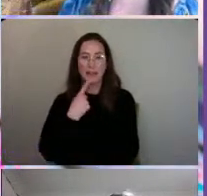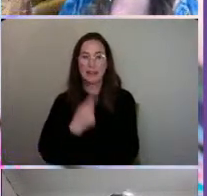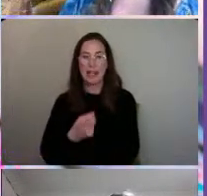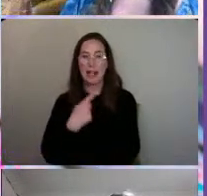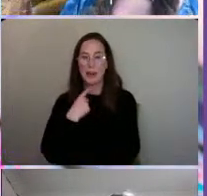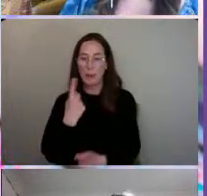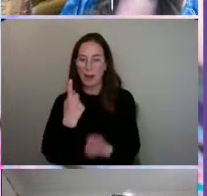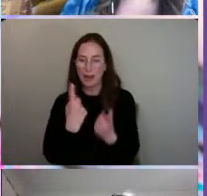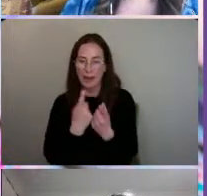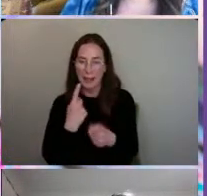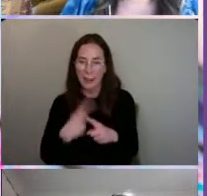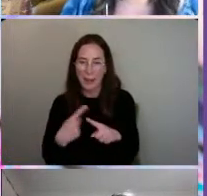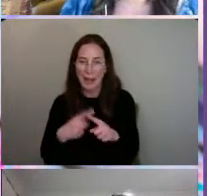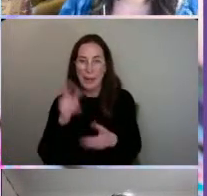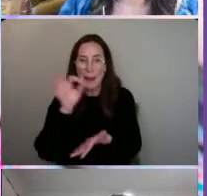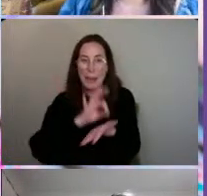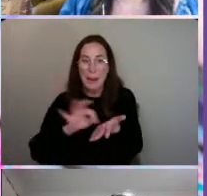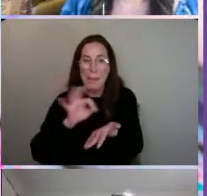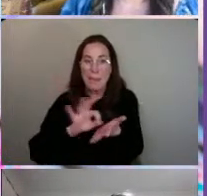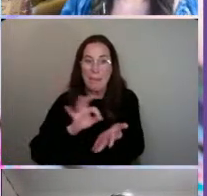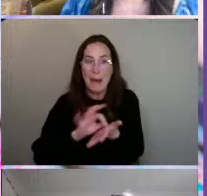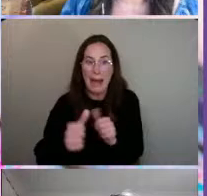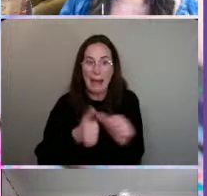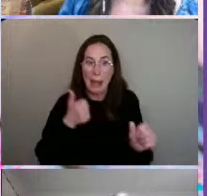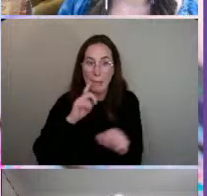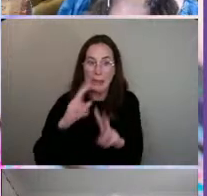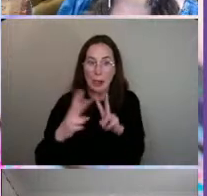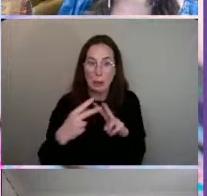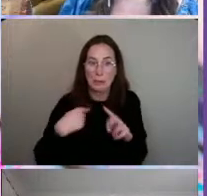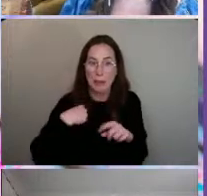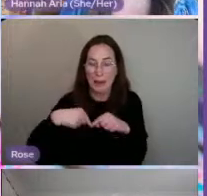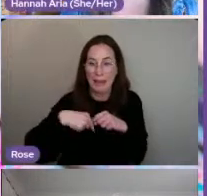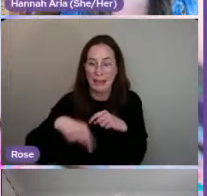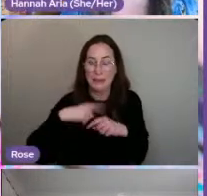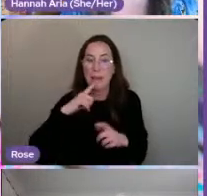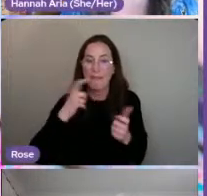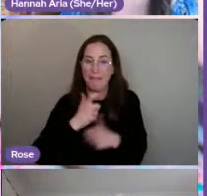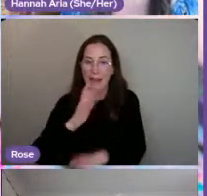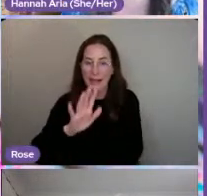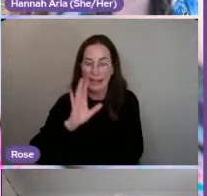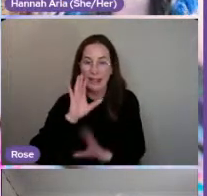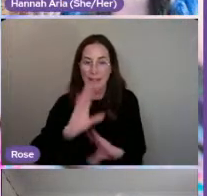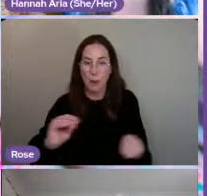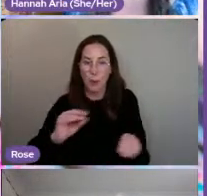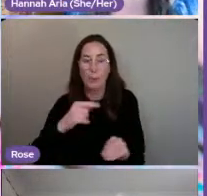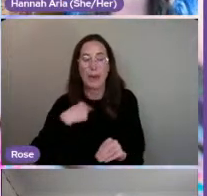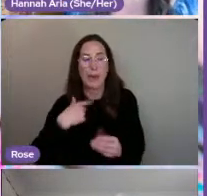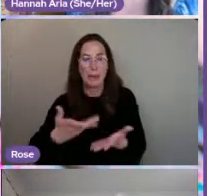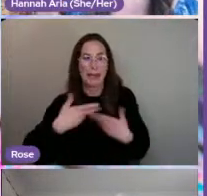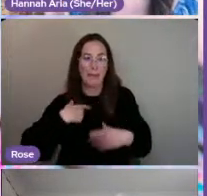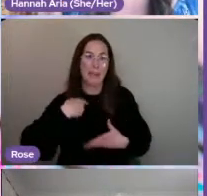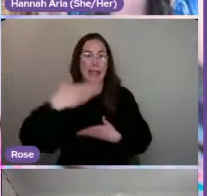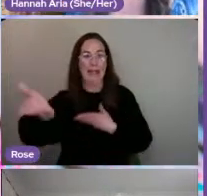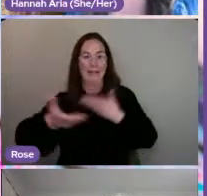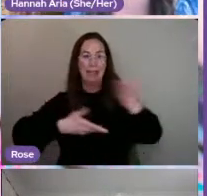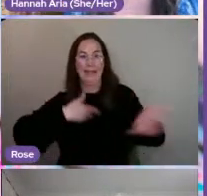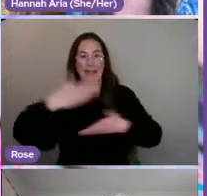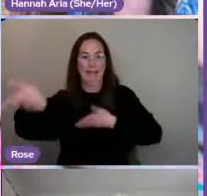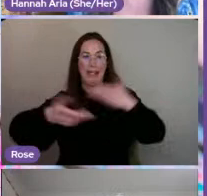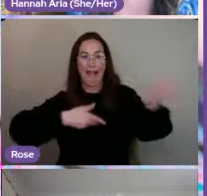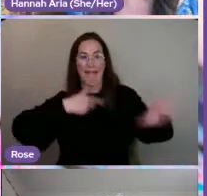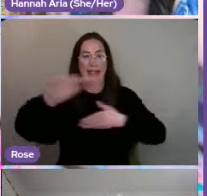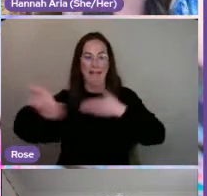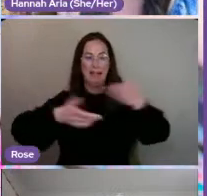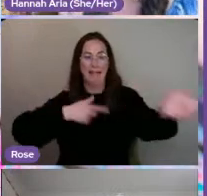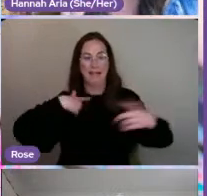waffling. But the pen company contacted me this week, which was really funny because they know I've been giving out these purple pens and being like,